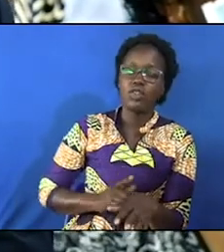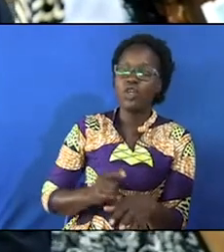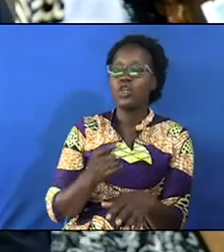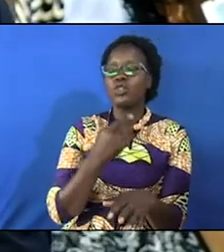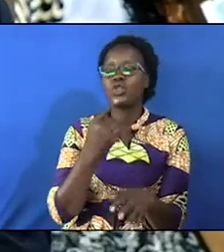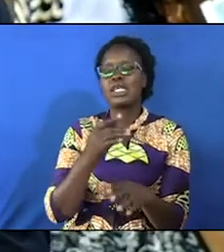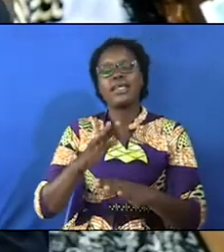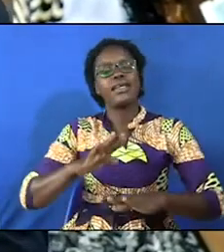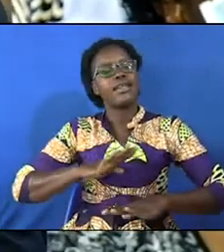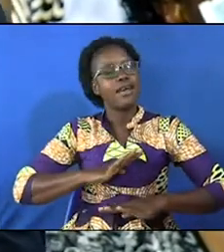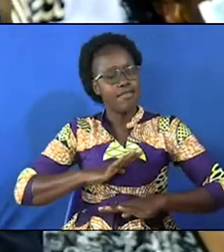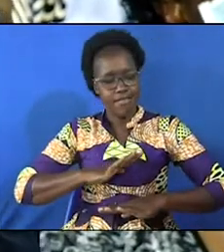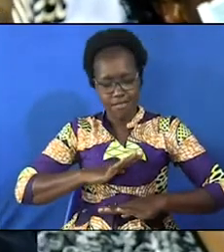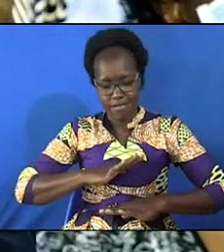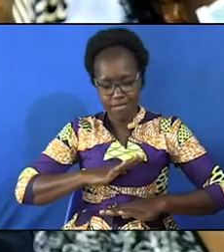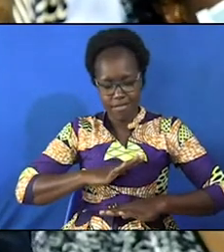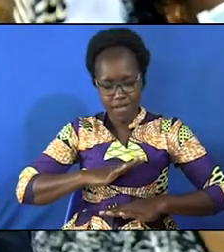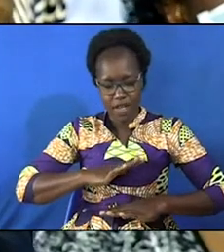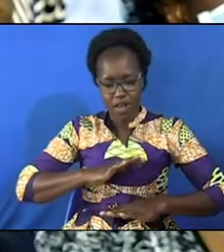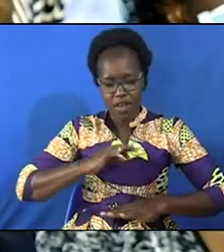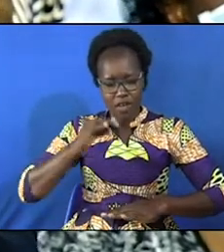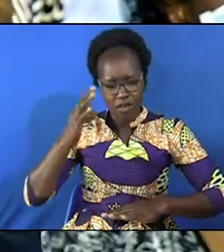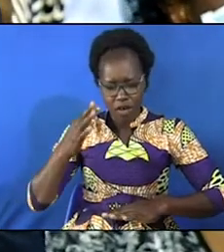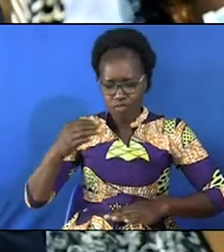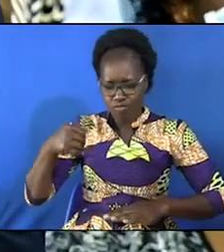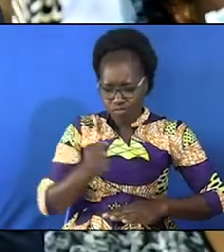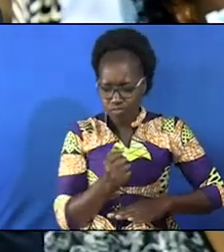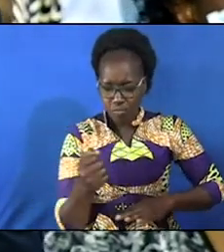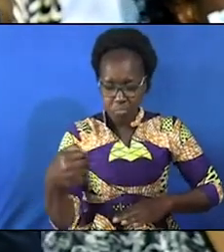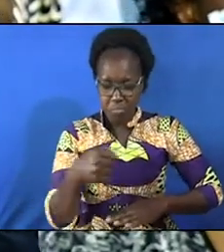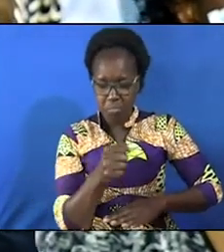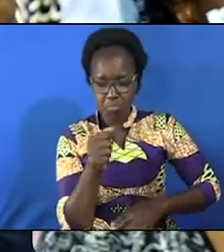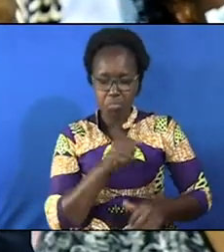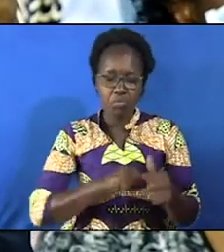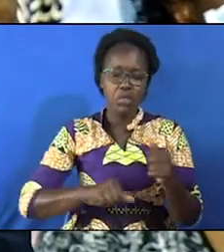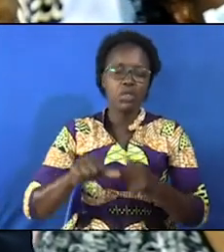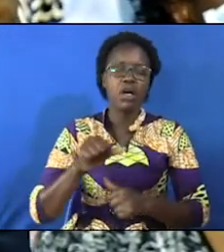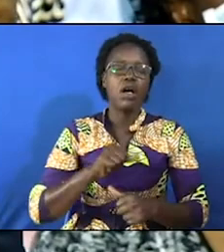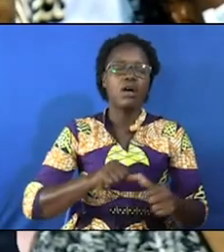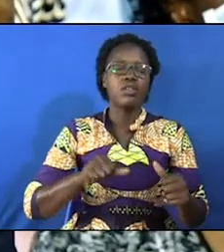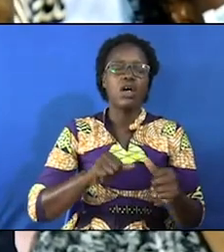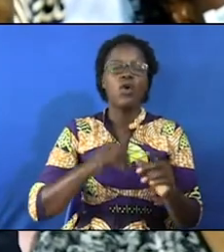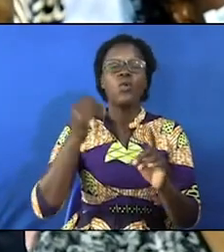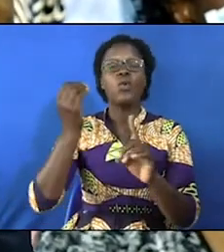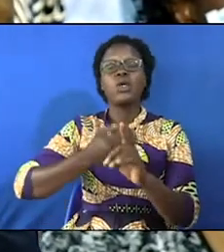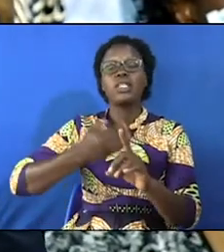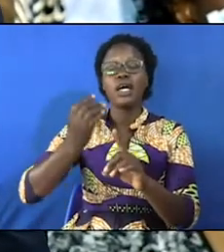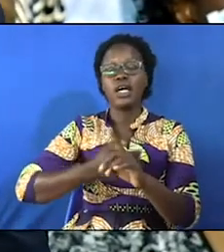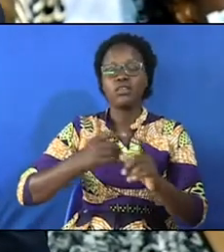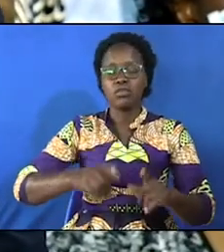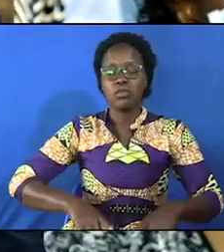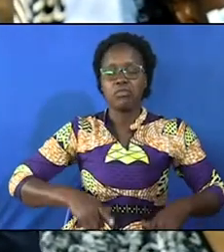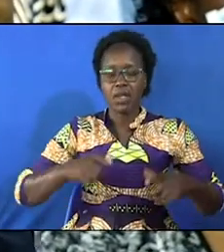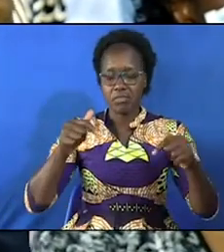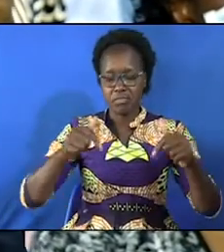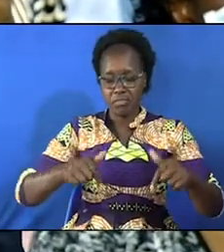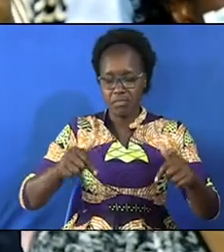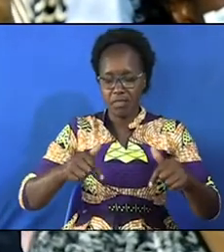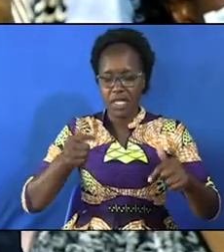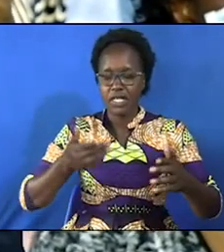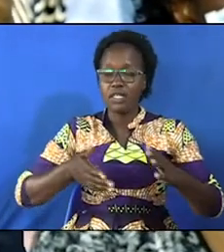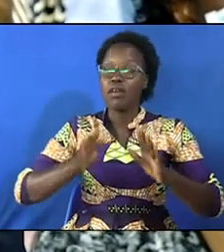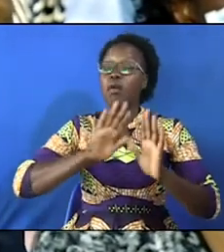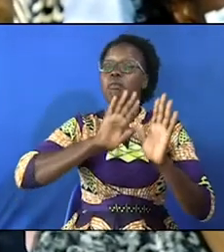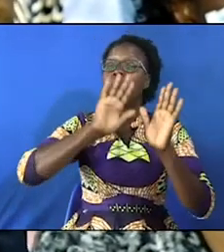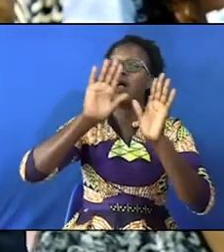enough of musujing around with the idols of this life they have